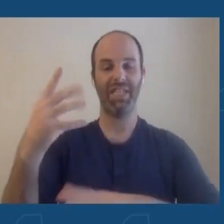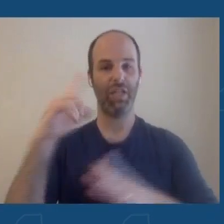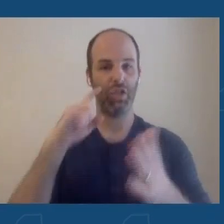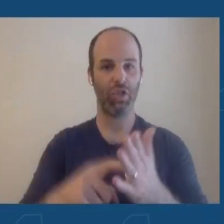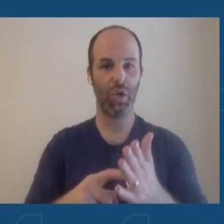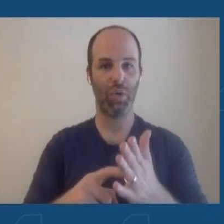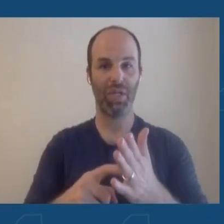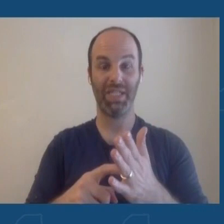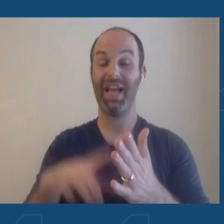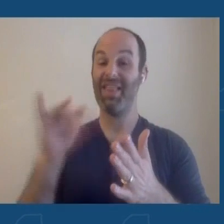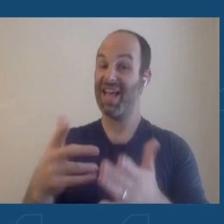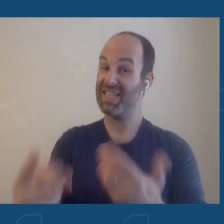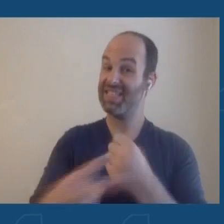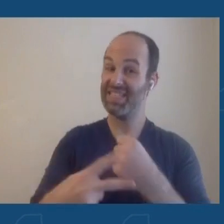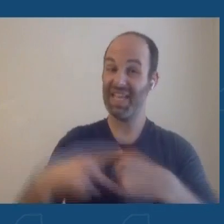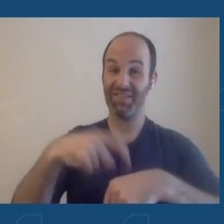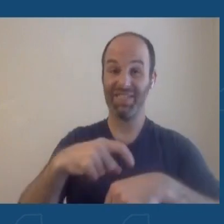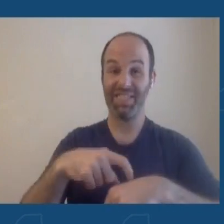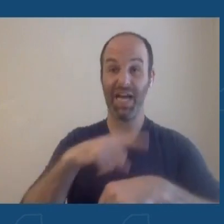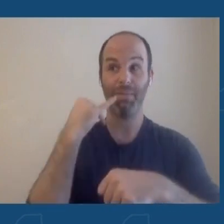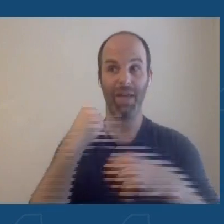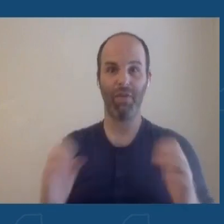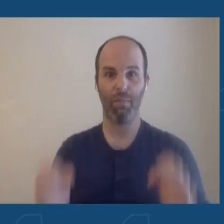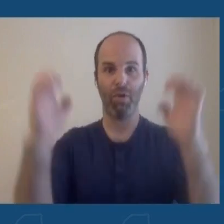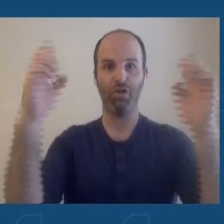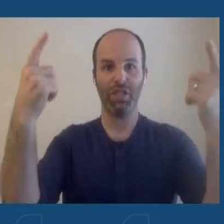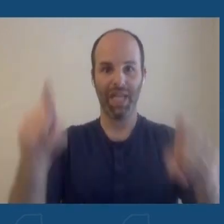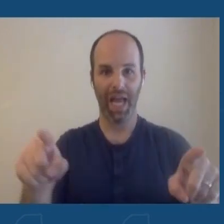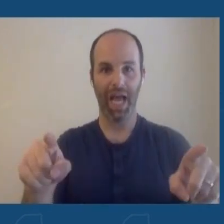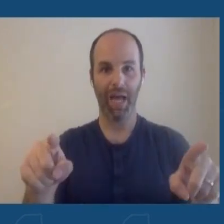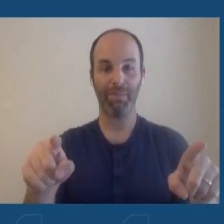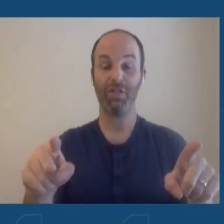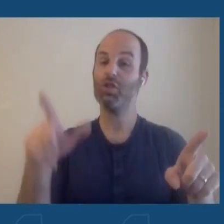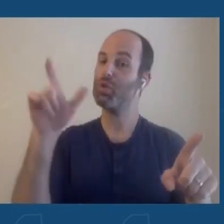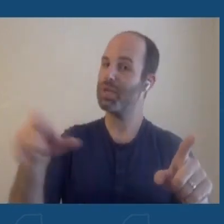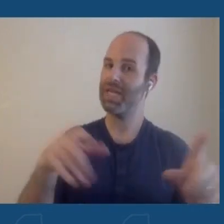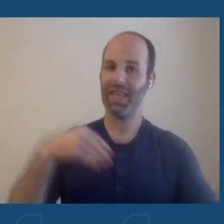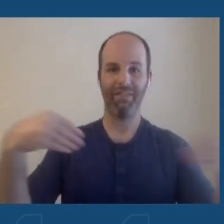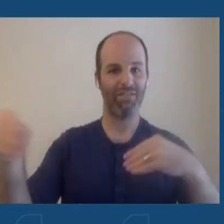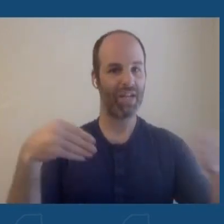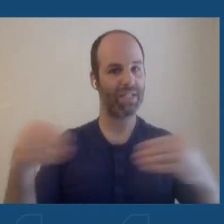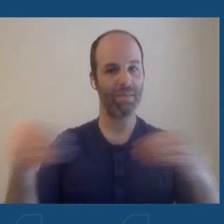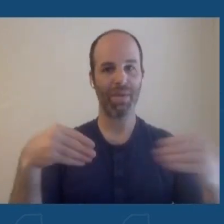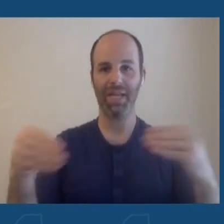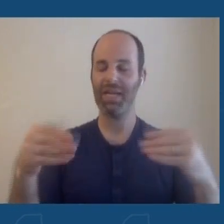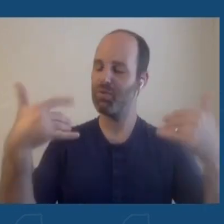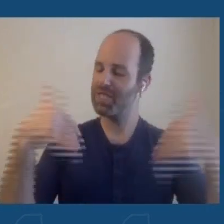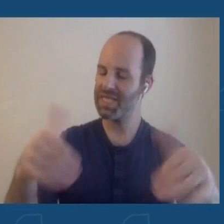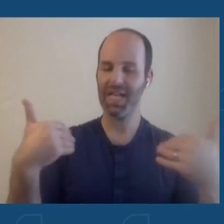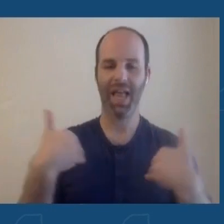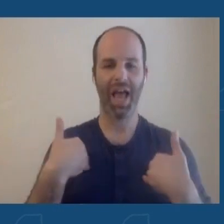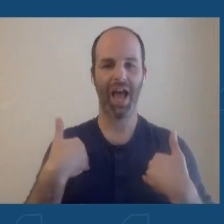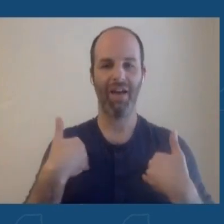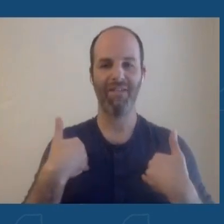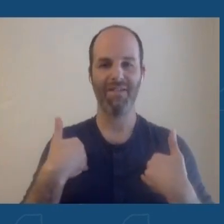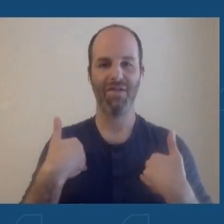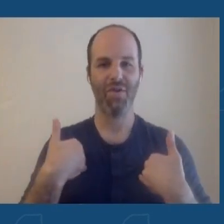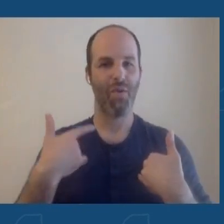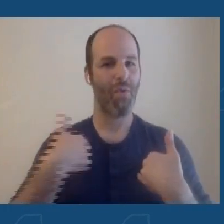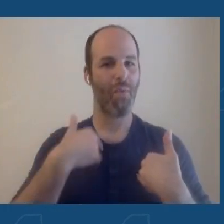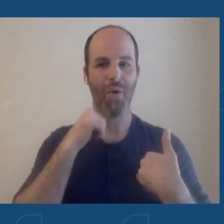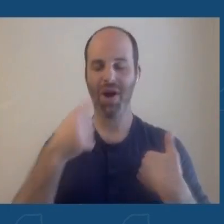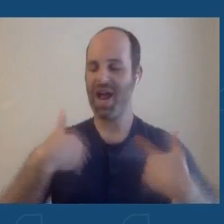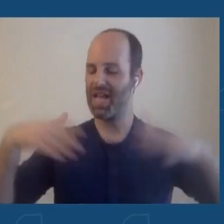emergency situation you want to be able to take advantage of. So we need that flexibility. We still have that flexibility. We're not ceding that